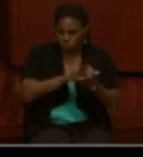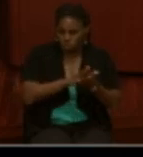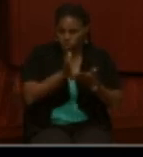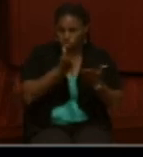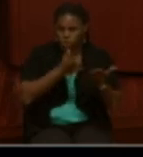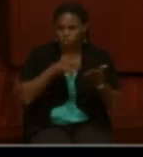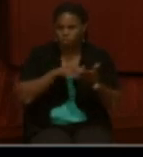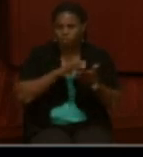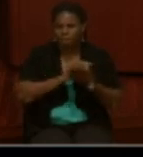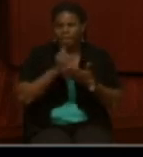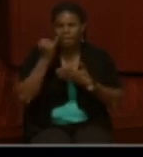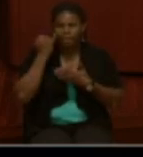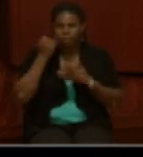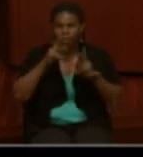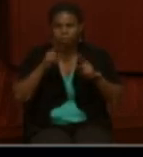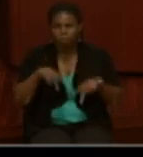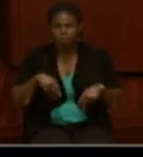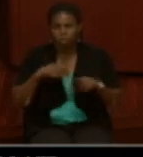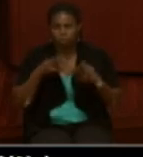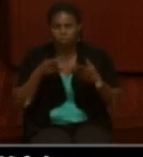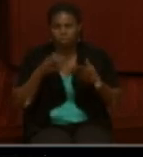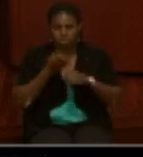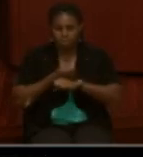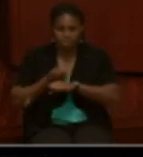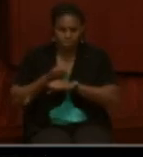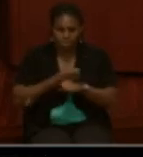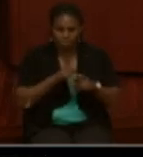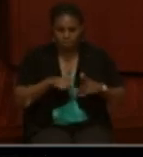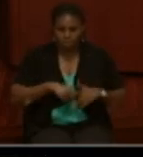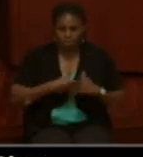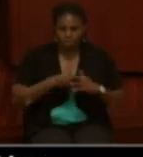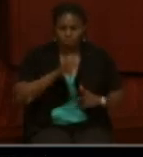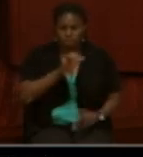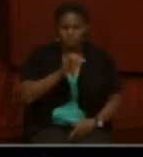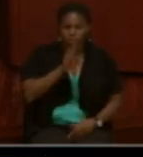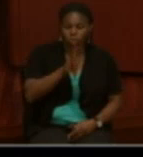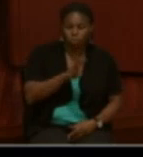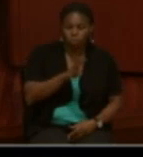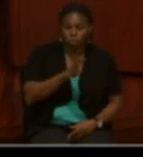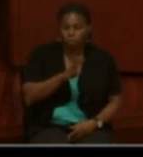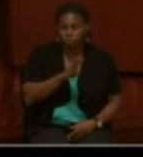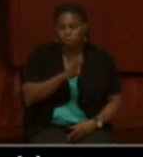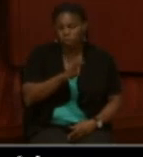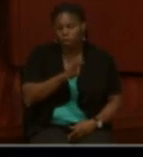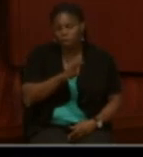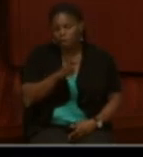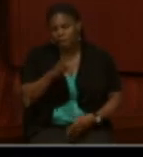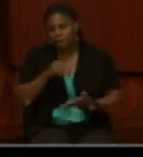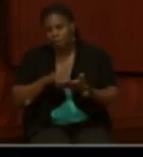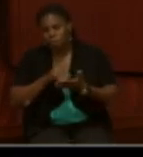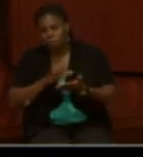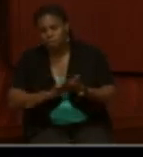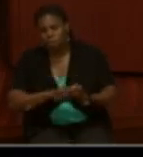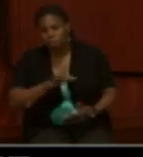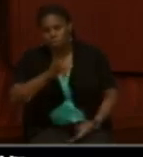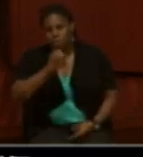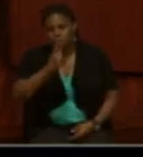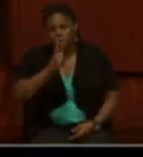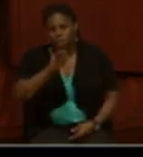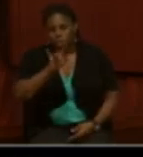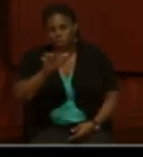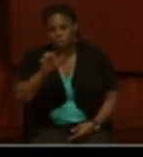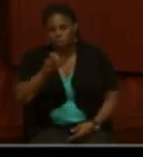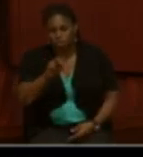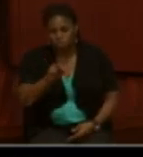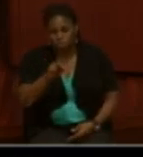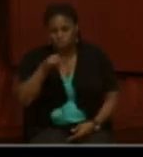If the person was a slave at the beginning of the Civil War, as was noted with Sandy Willis showing that April 17, 1861, he